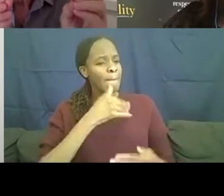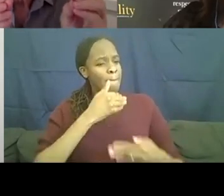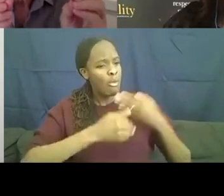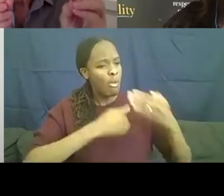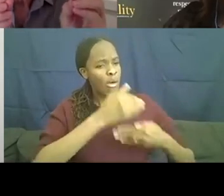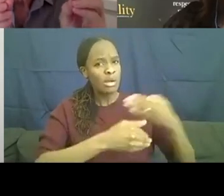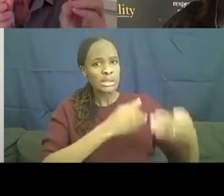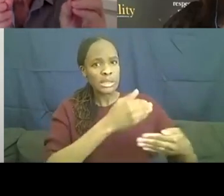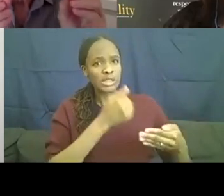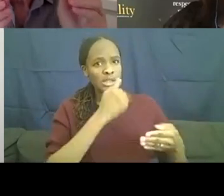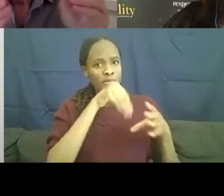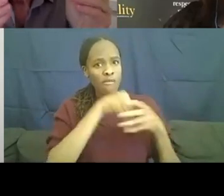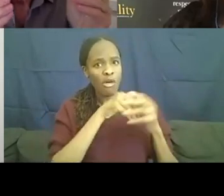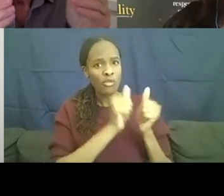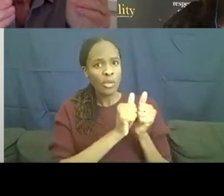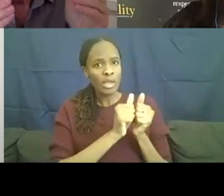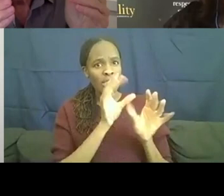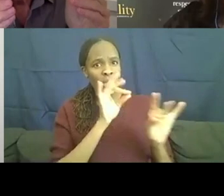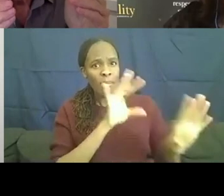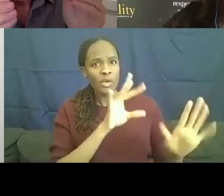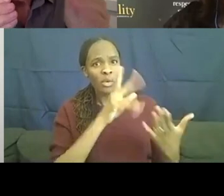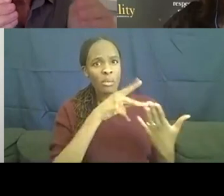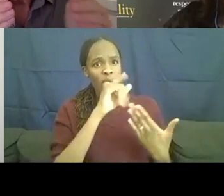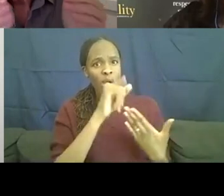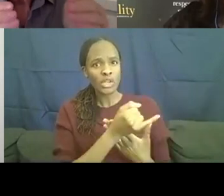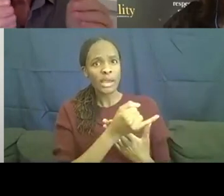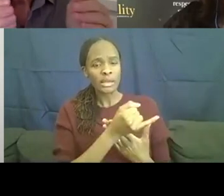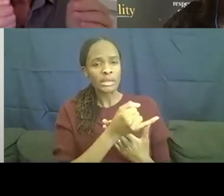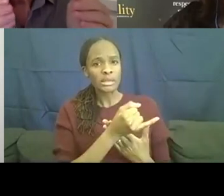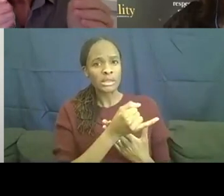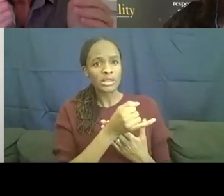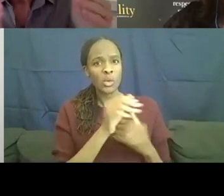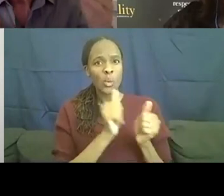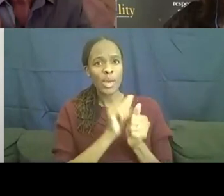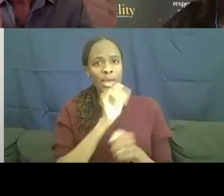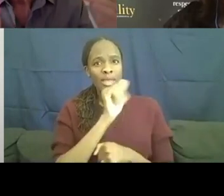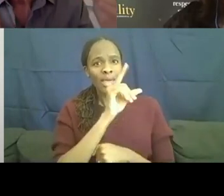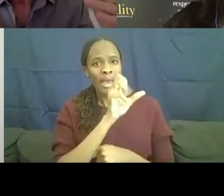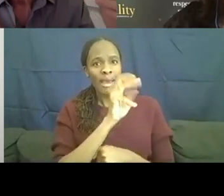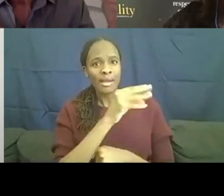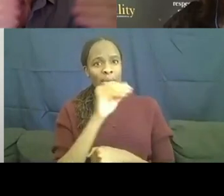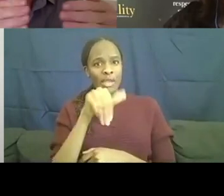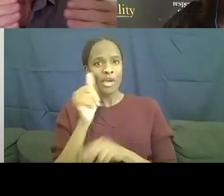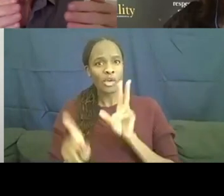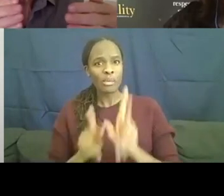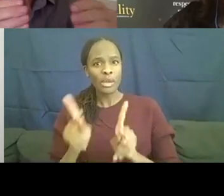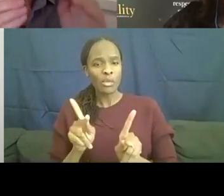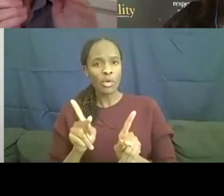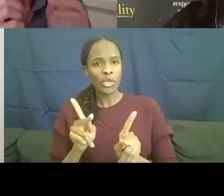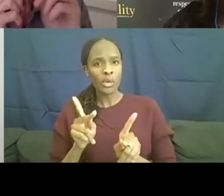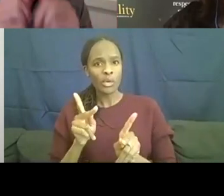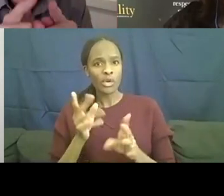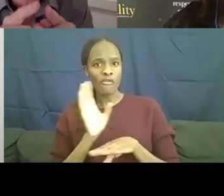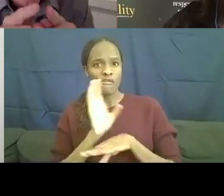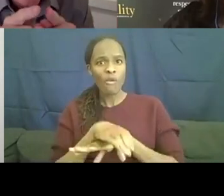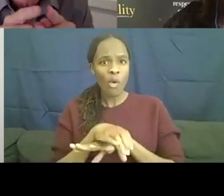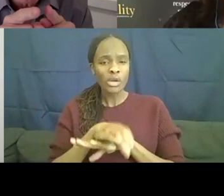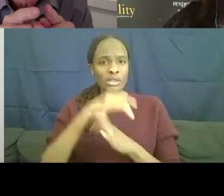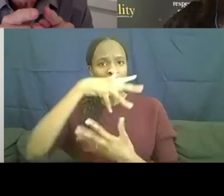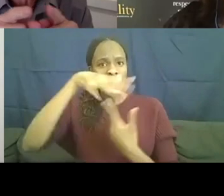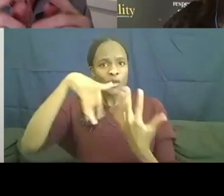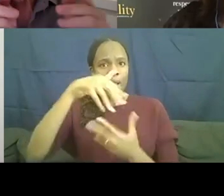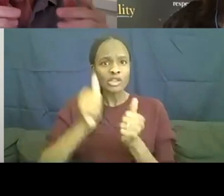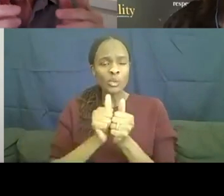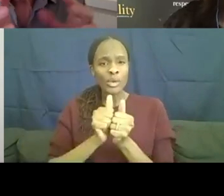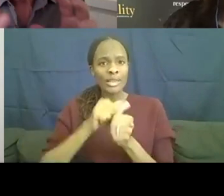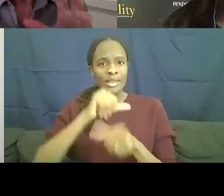the Miracle Project where Adam and the other young people were forced to sort of interact with each other, look each other in